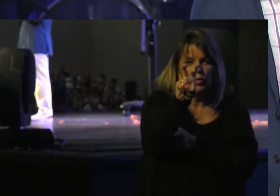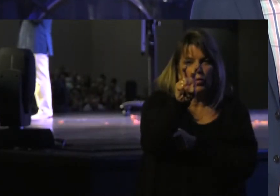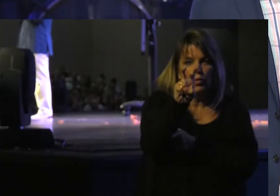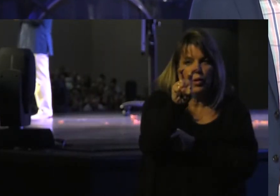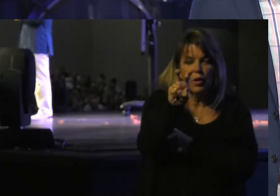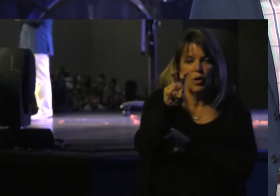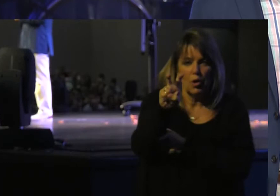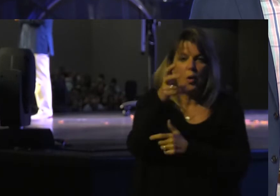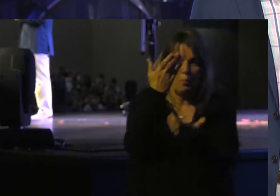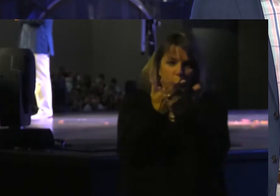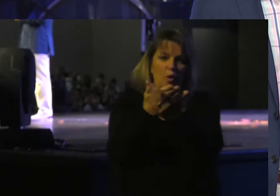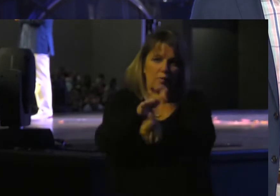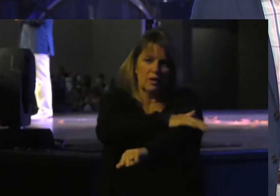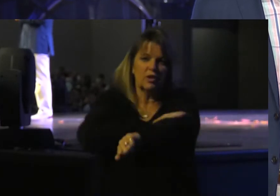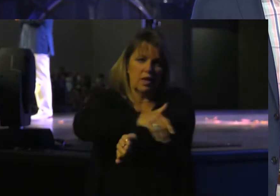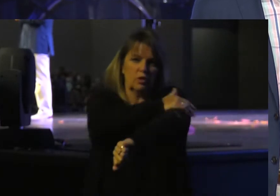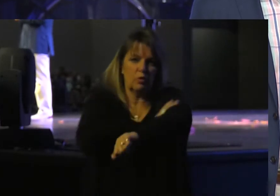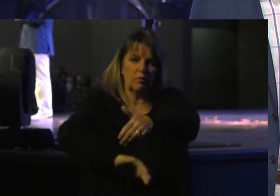Proof Sunscreen